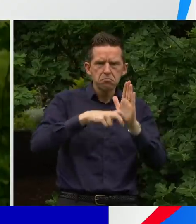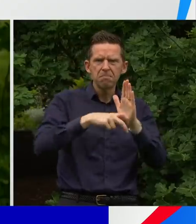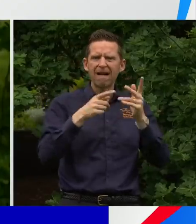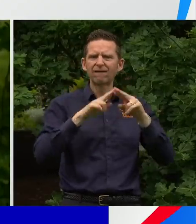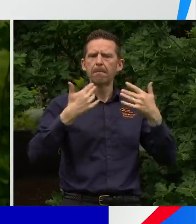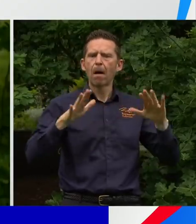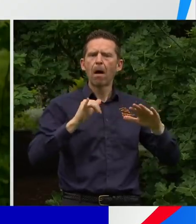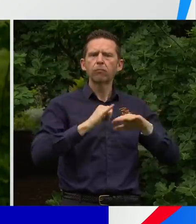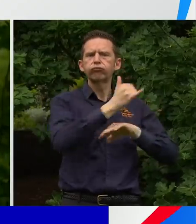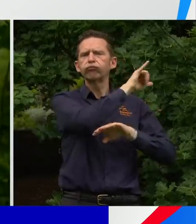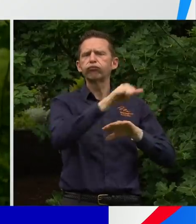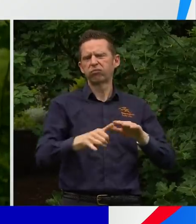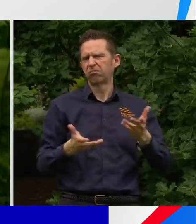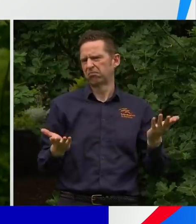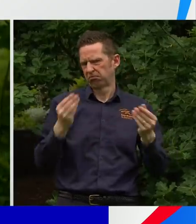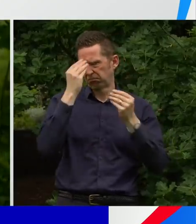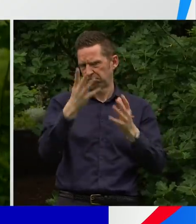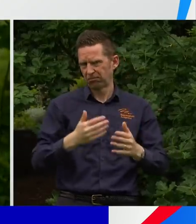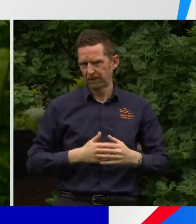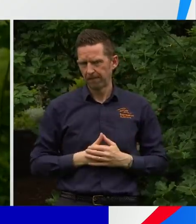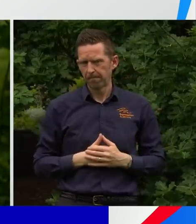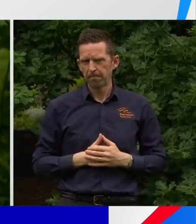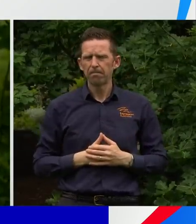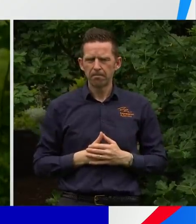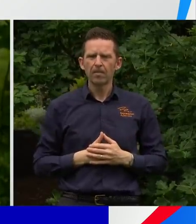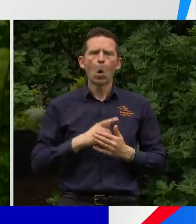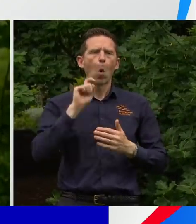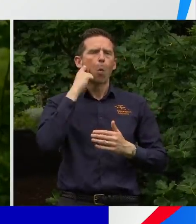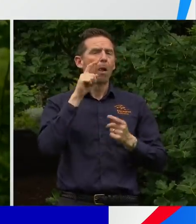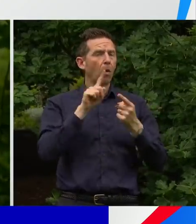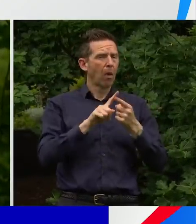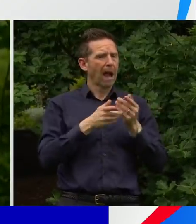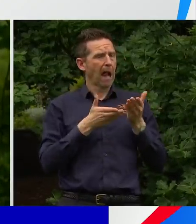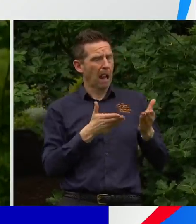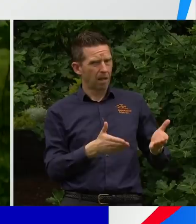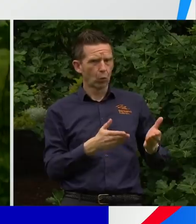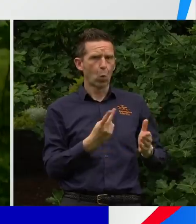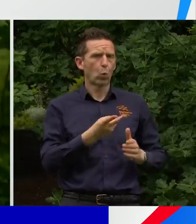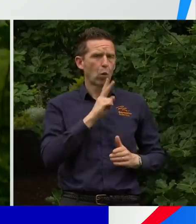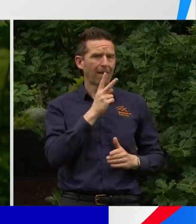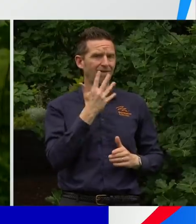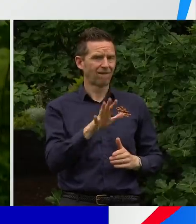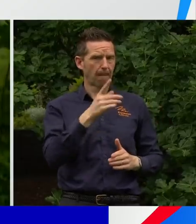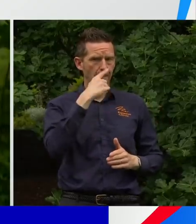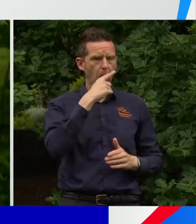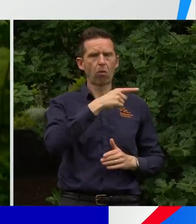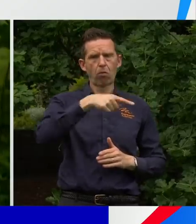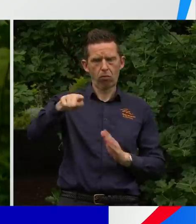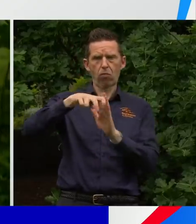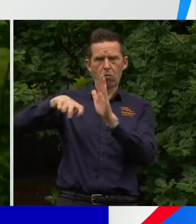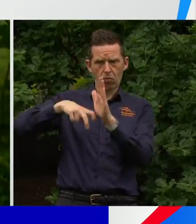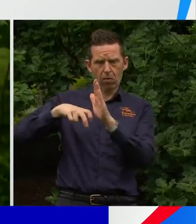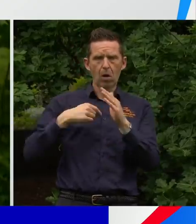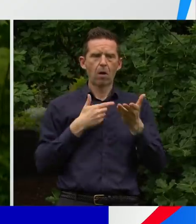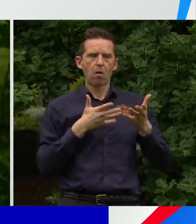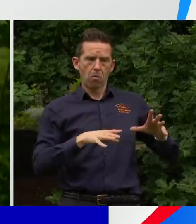Just to make that absolutely clear, there'll be a cap of some 250 who will need to hotel quarantine. So that's up to 250